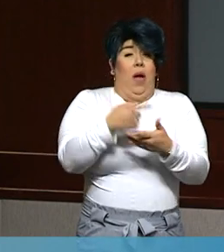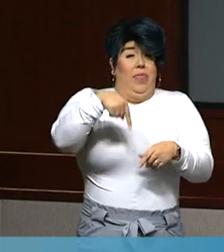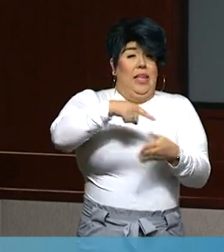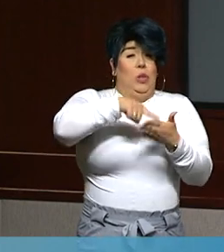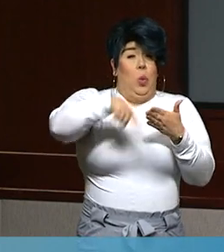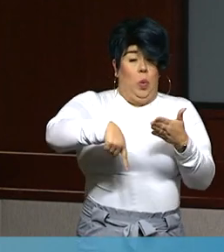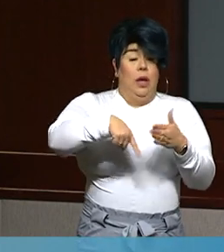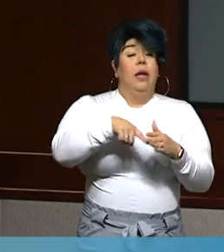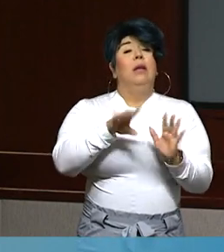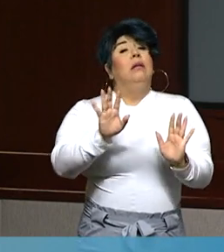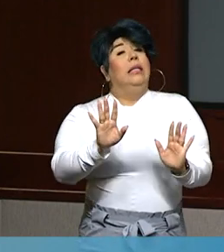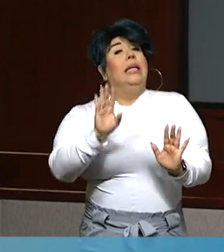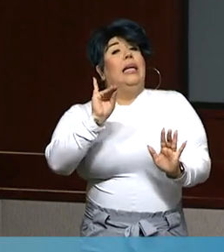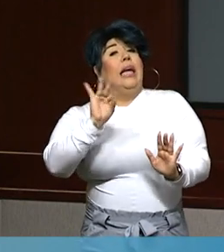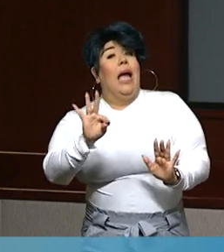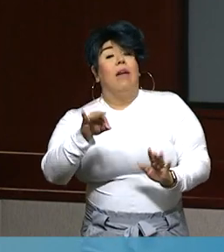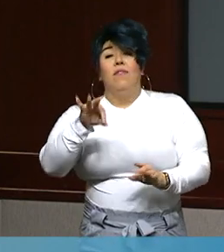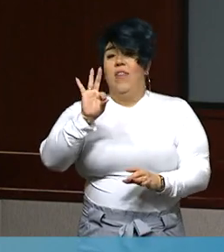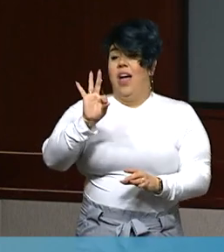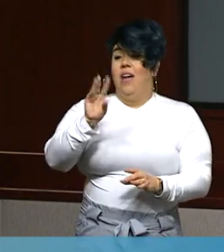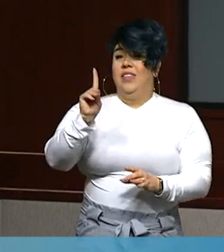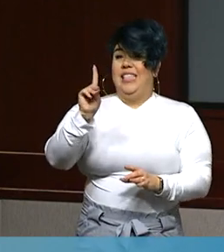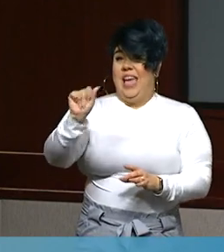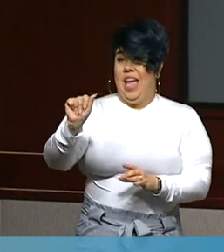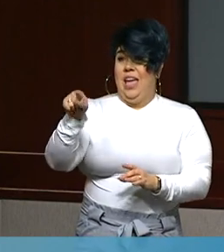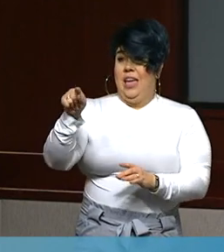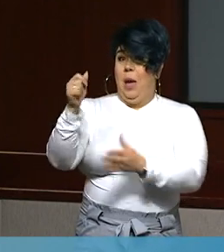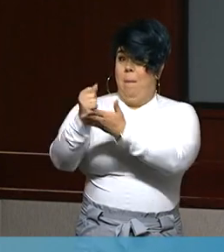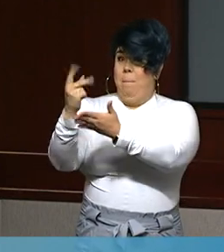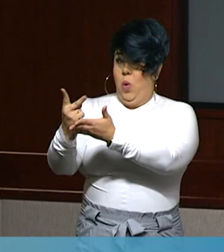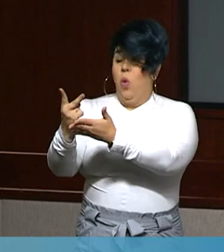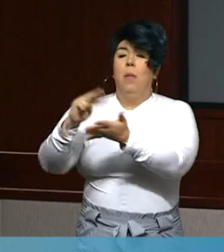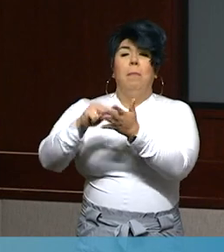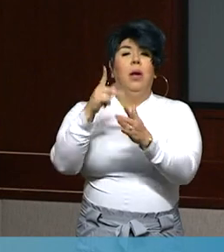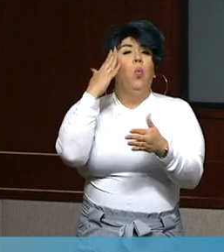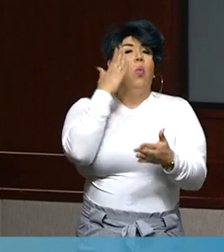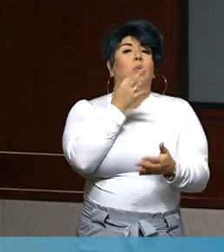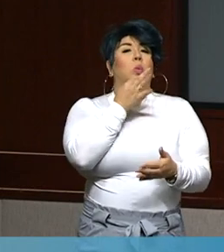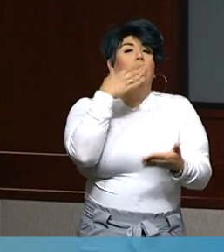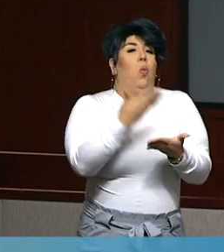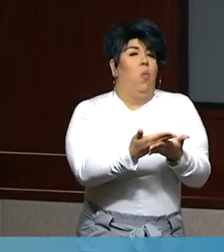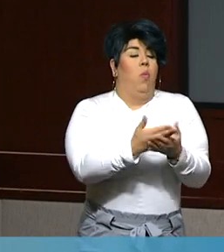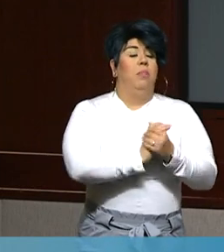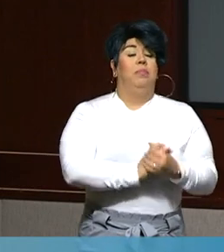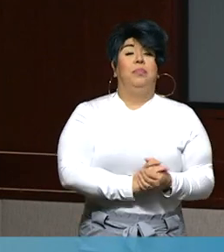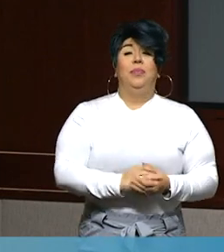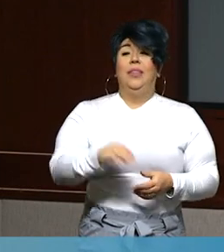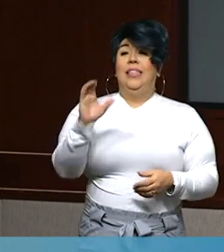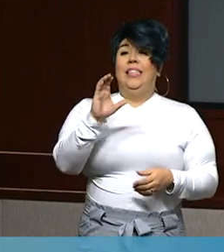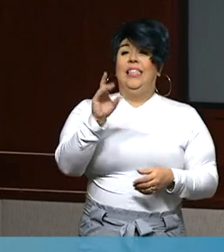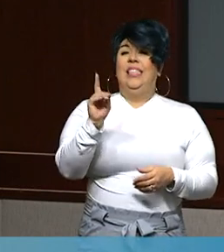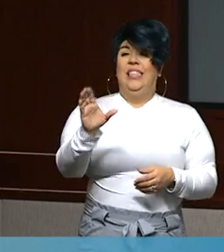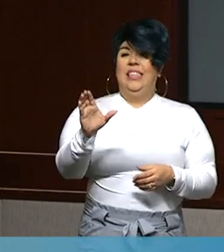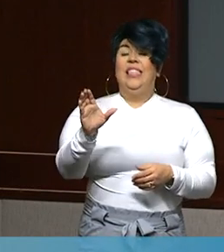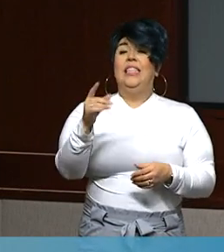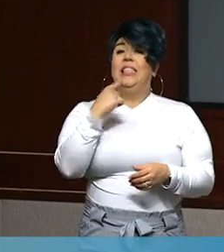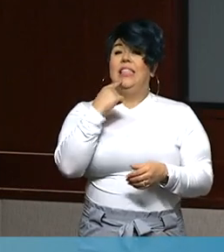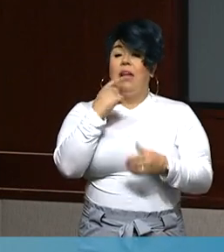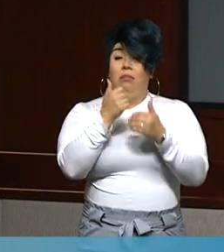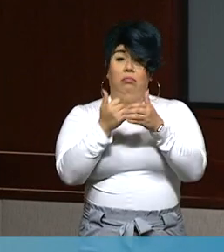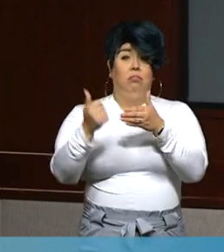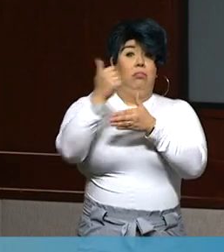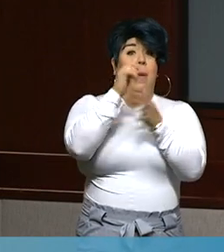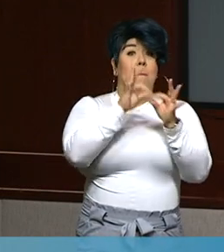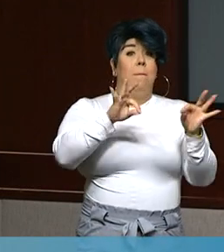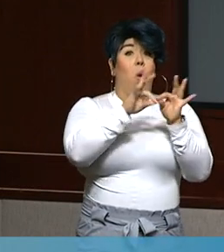assuming that FDA authorization of the Pfizer vaccine occurs this week. As the CDC has prioritized, the first allocation of